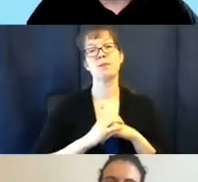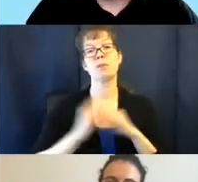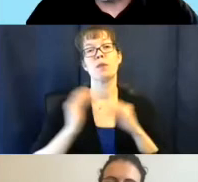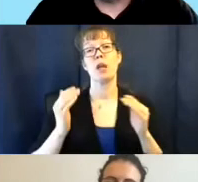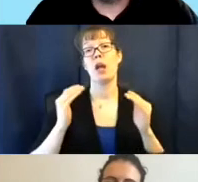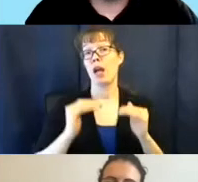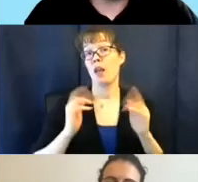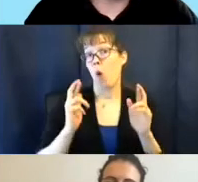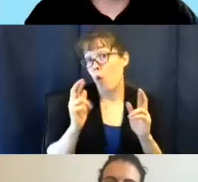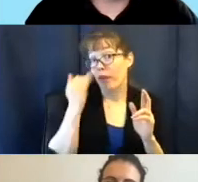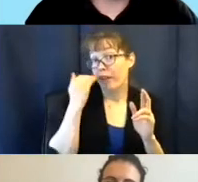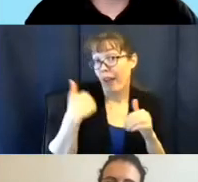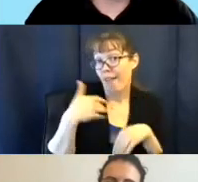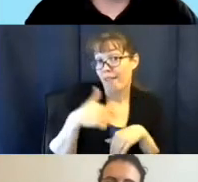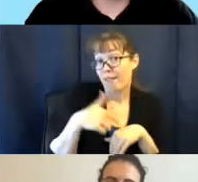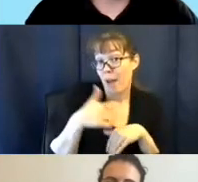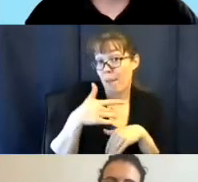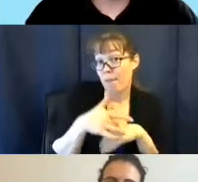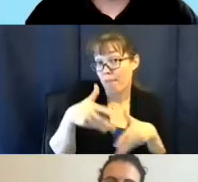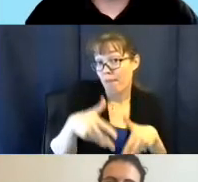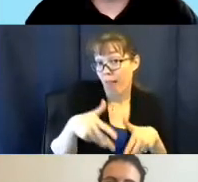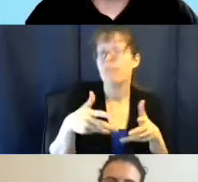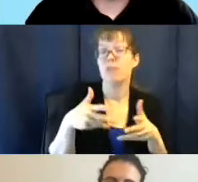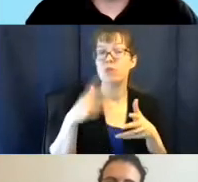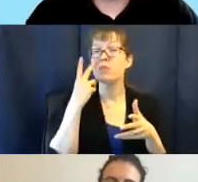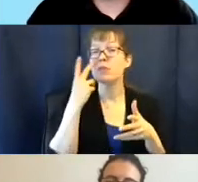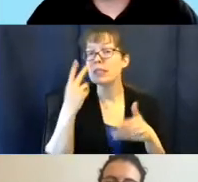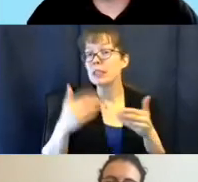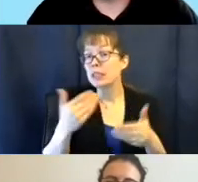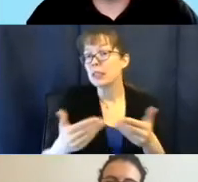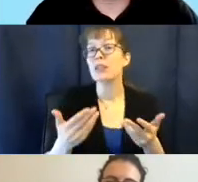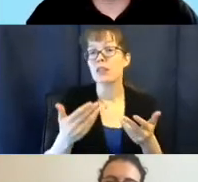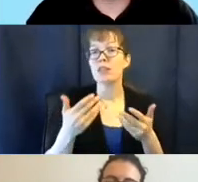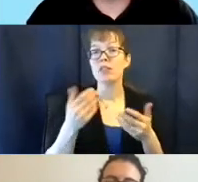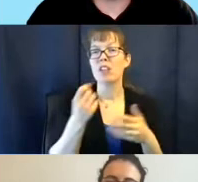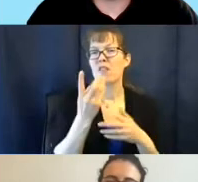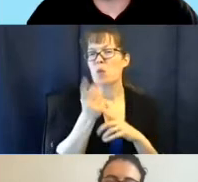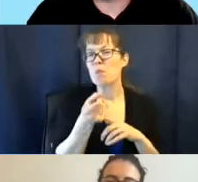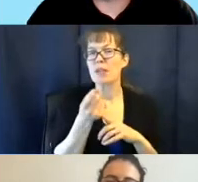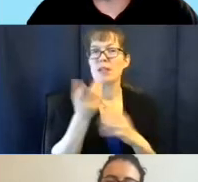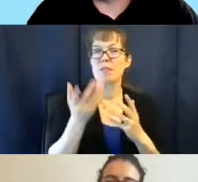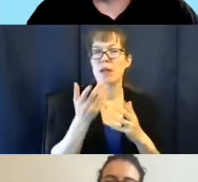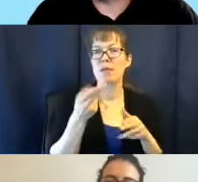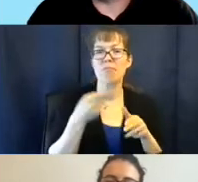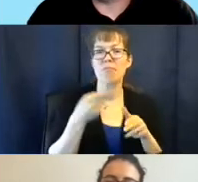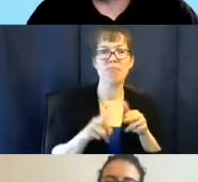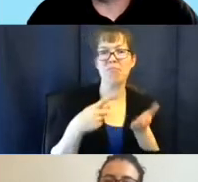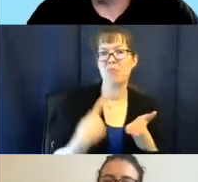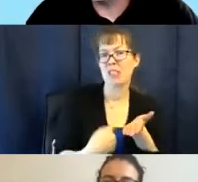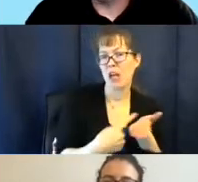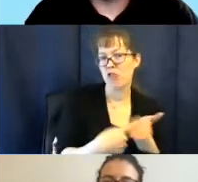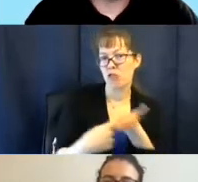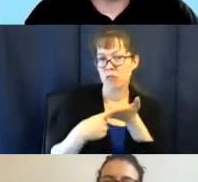hopefully, if we have a little time left at the end, we'll see how this all goes. We will take just a few minutes and just have a brief discussion with all